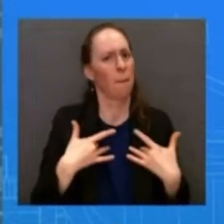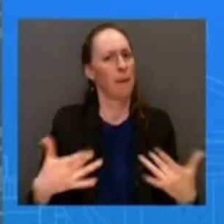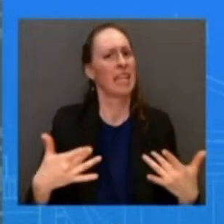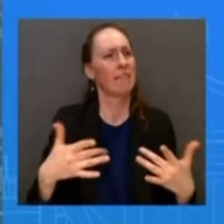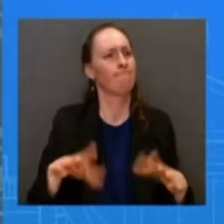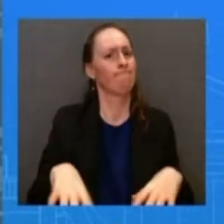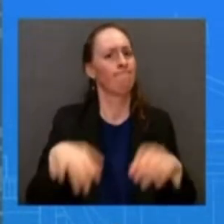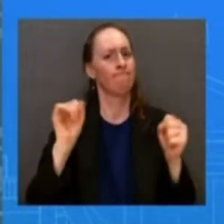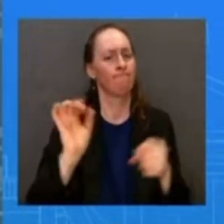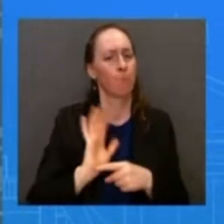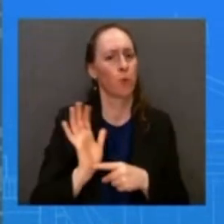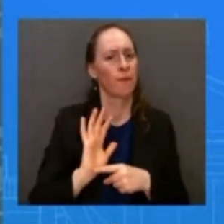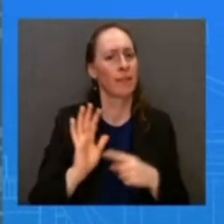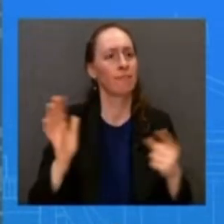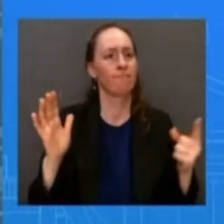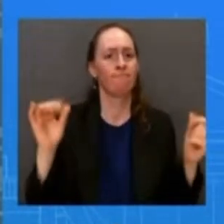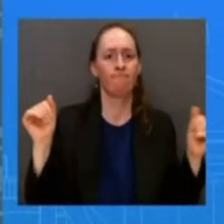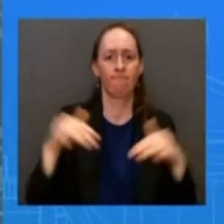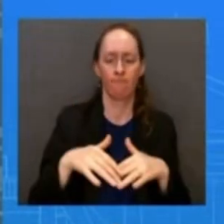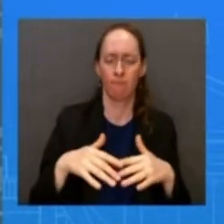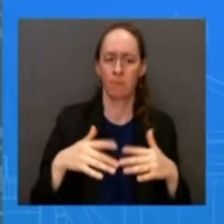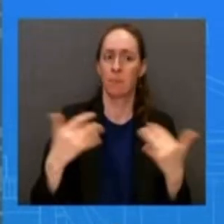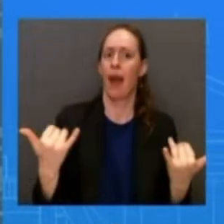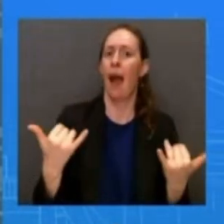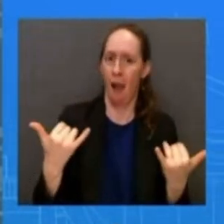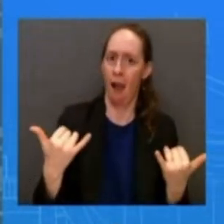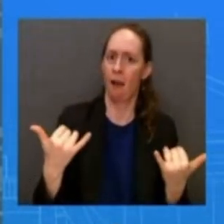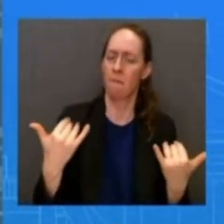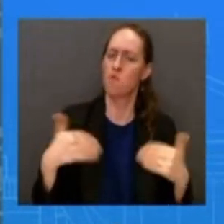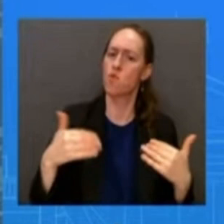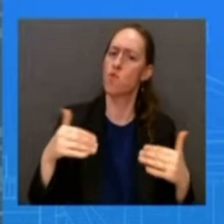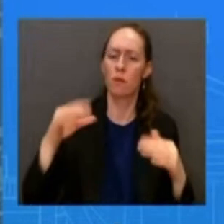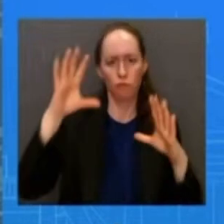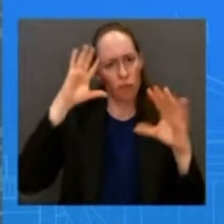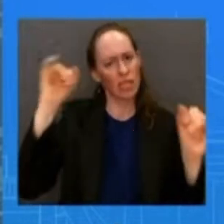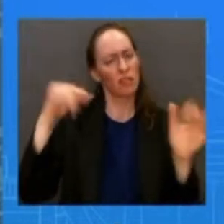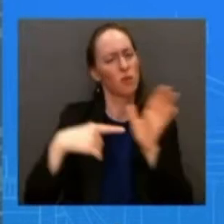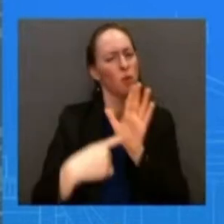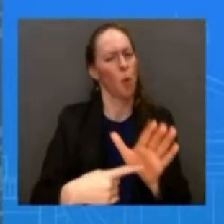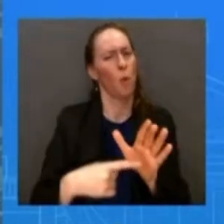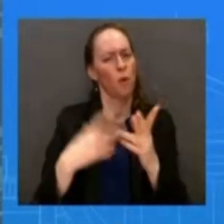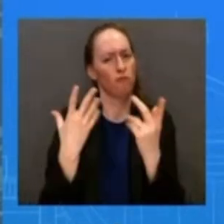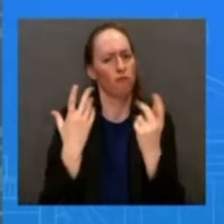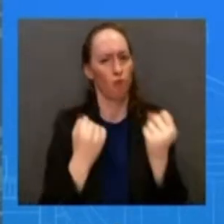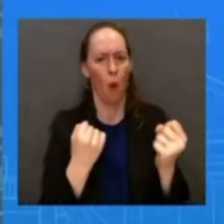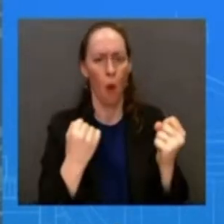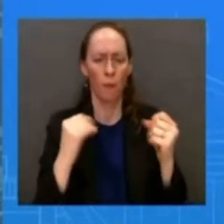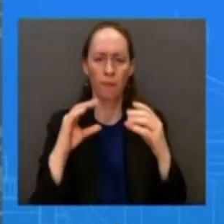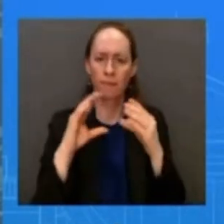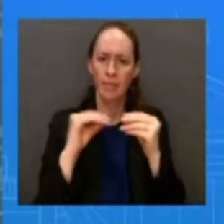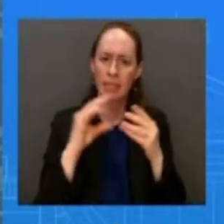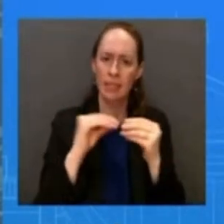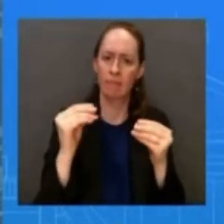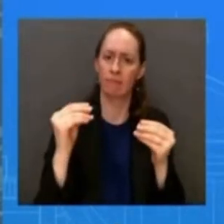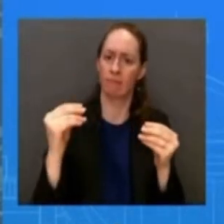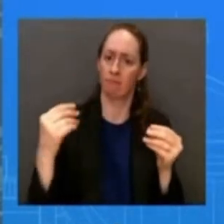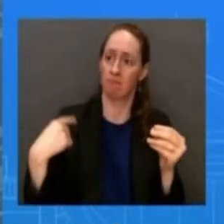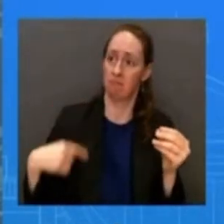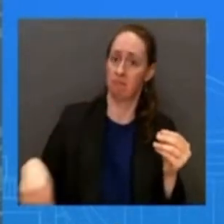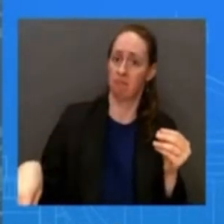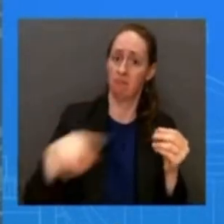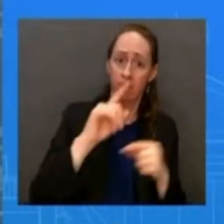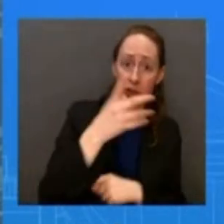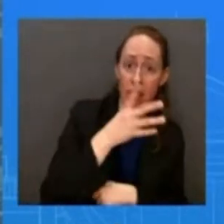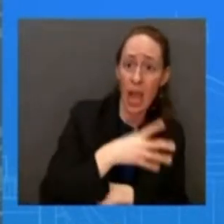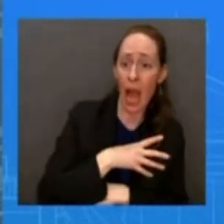from the president and from this white house from the first lady how important we think it is uh to uh to lift this movie up and to make sure